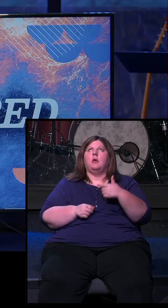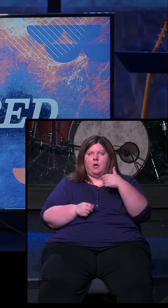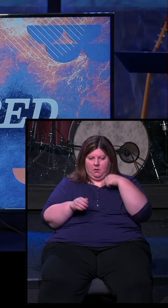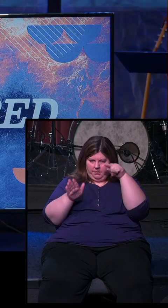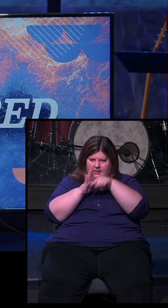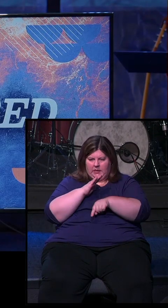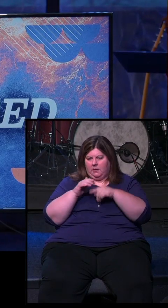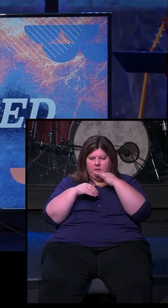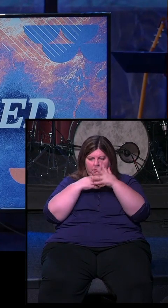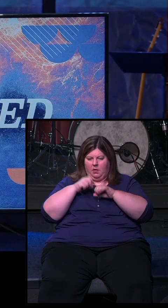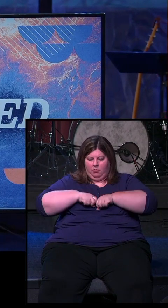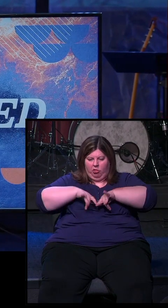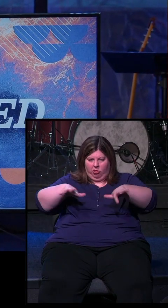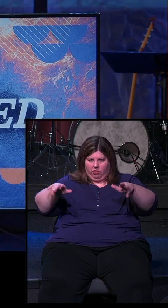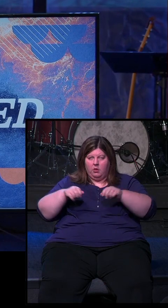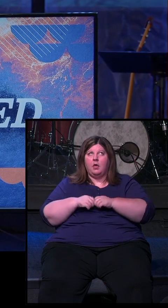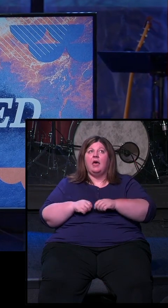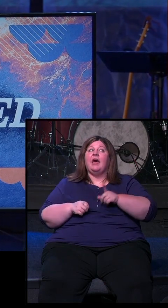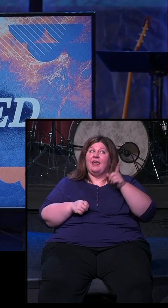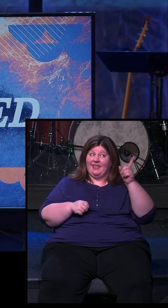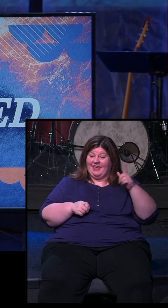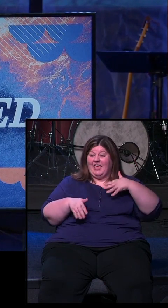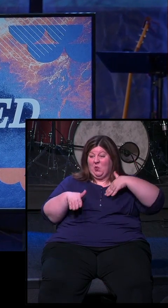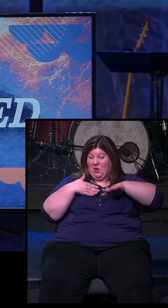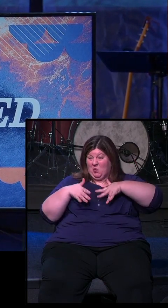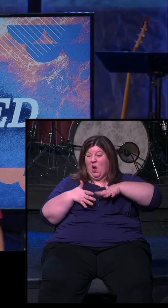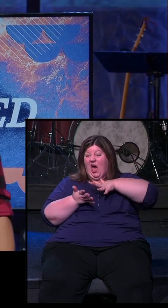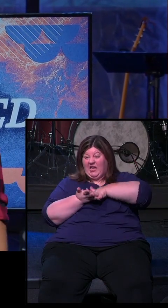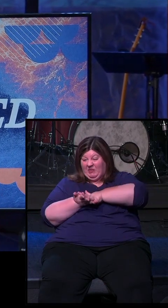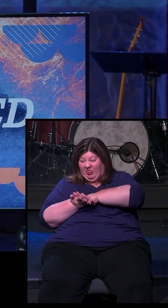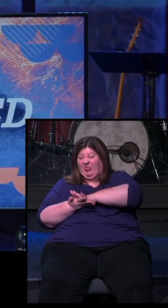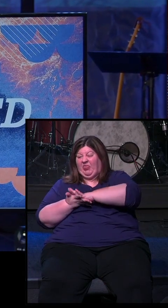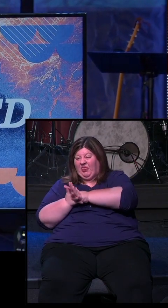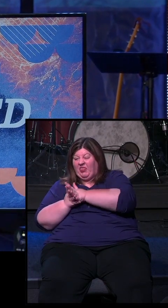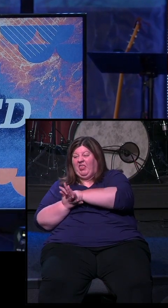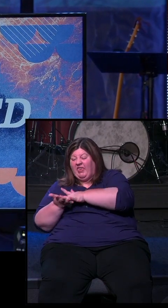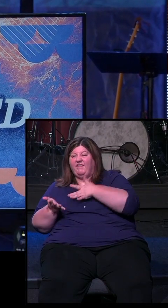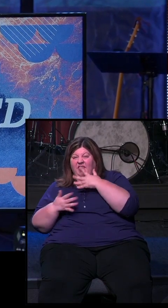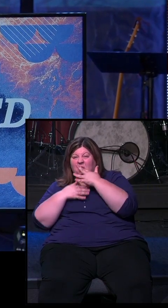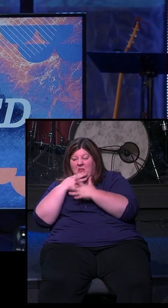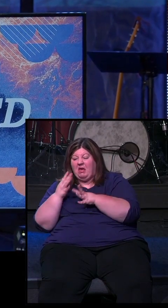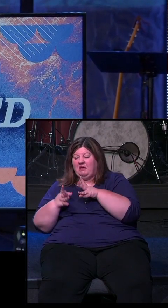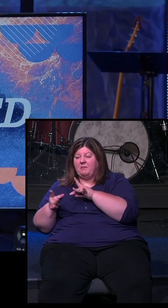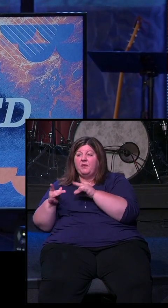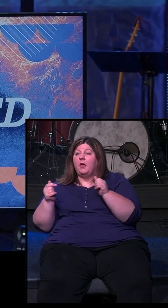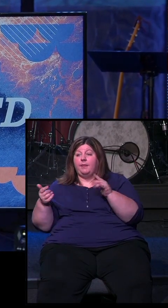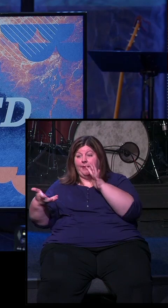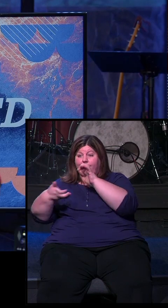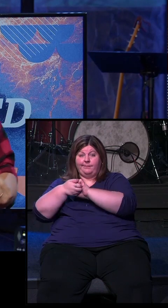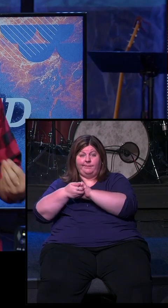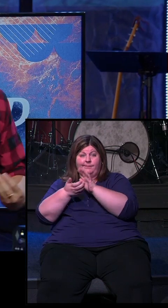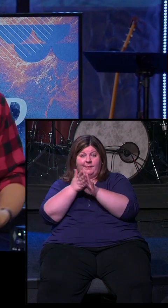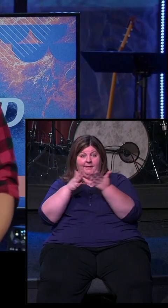to death and cut in half. And then you would walk the blood path, and you would feel the blood beneath your feet. And then the covenant would be binding.